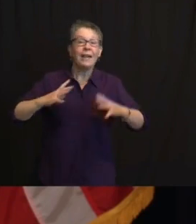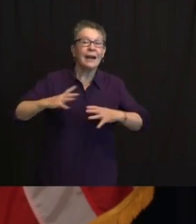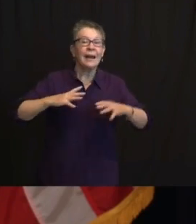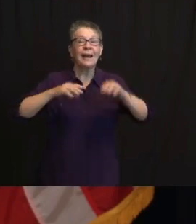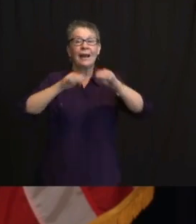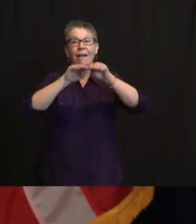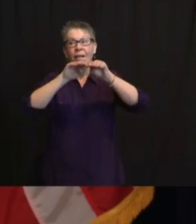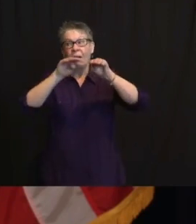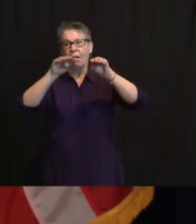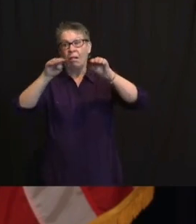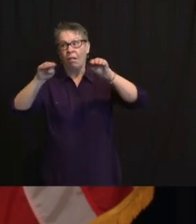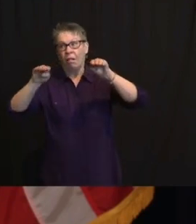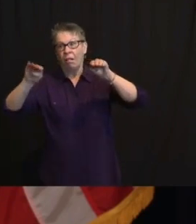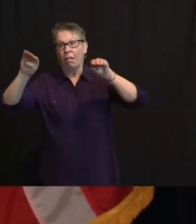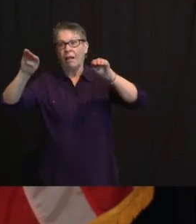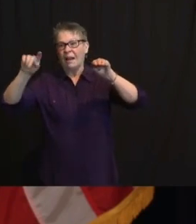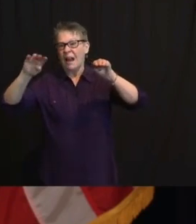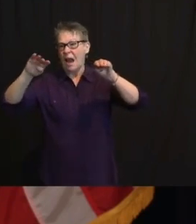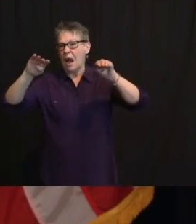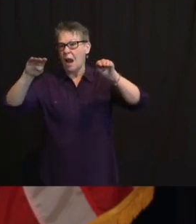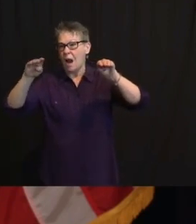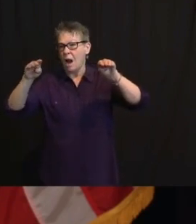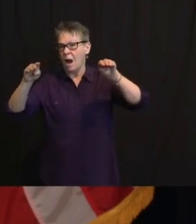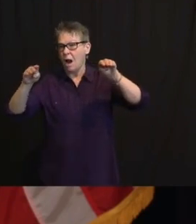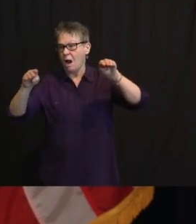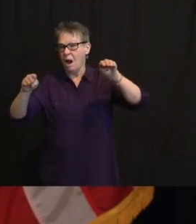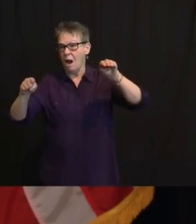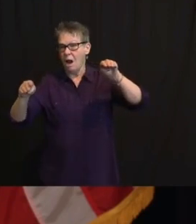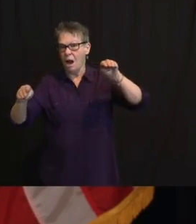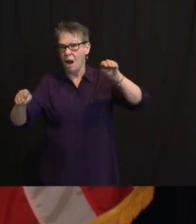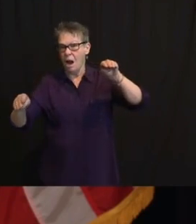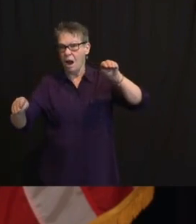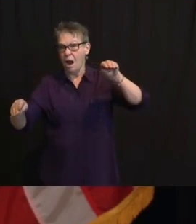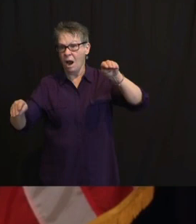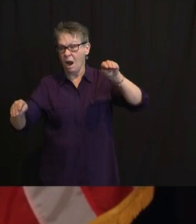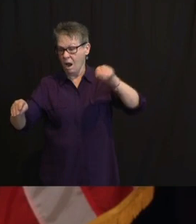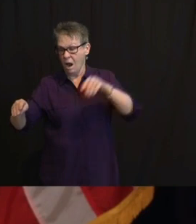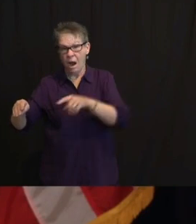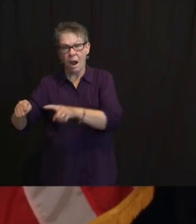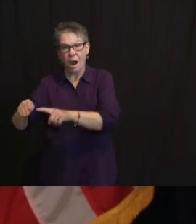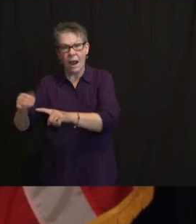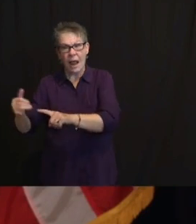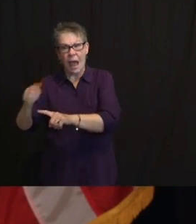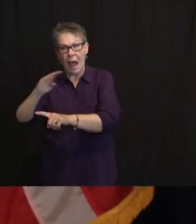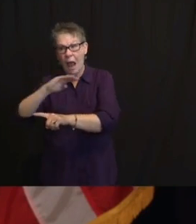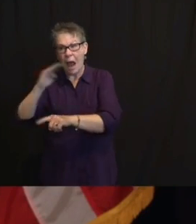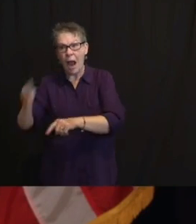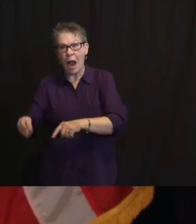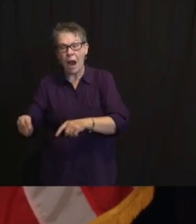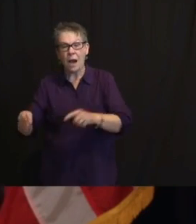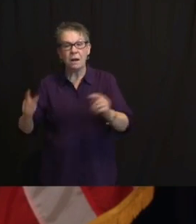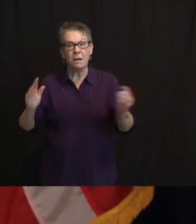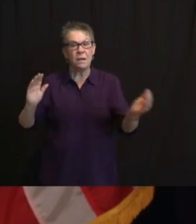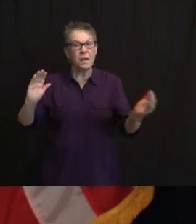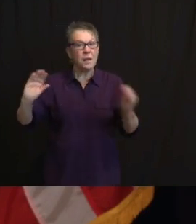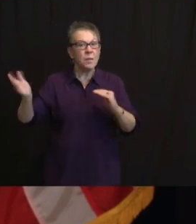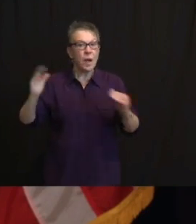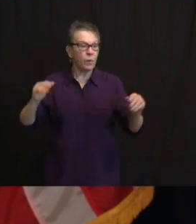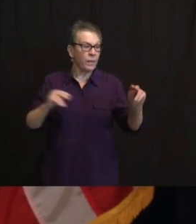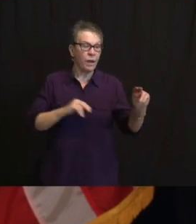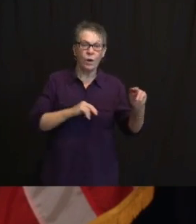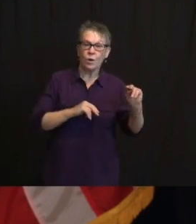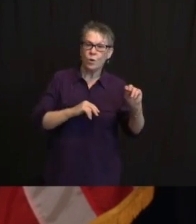RELATIVELY QUICKLY TO WE'RE NOW BACK TO WHERE WE BEGAN GOING UP SHARPER BACK AT THE BEGINNING OF NOVEMBER. SO WE HAVE